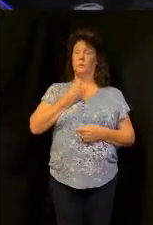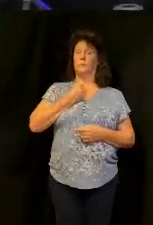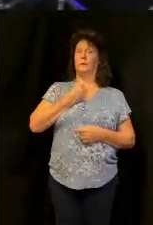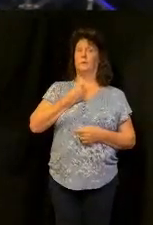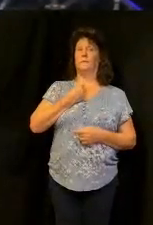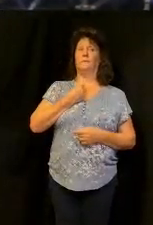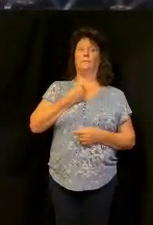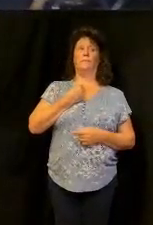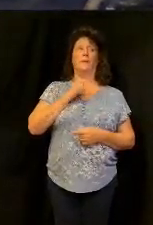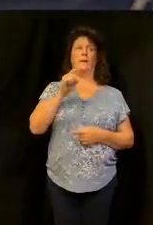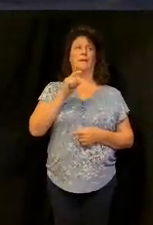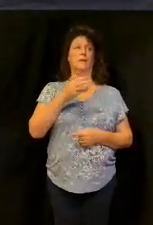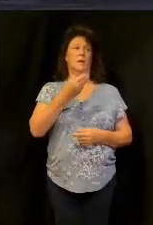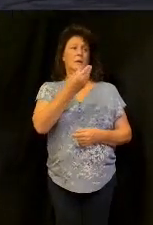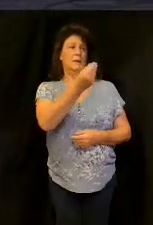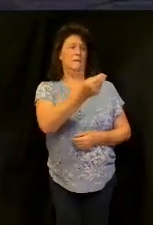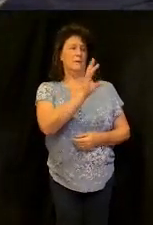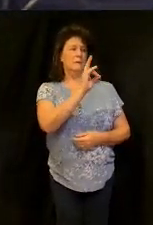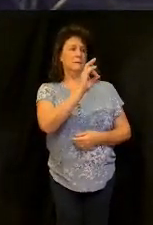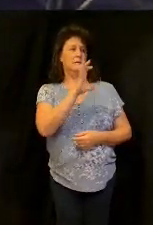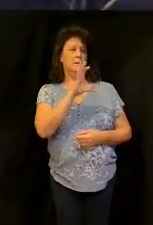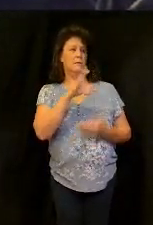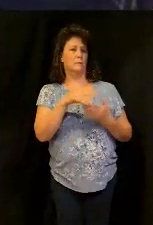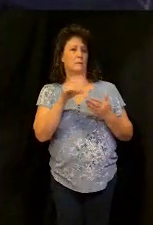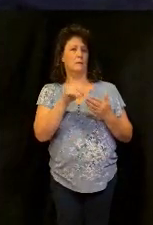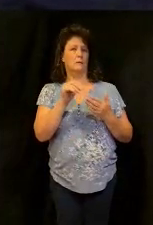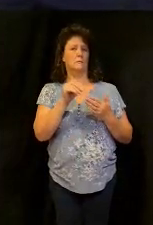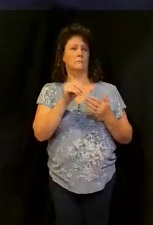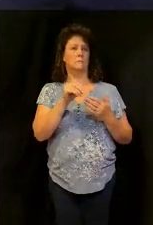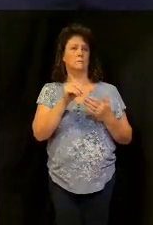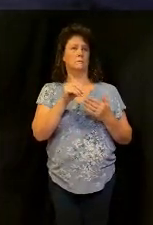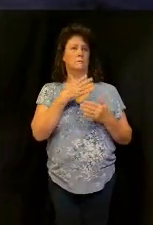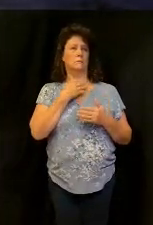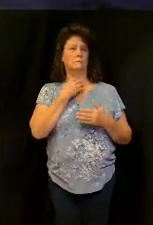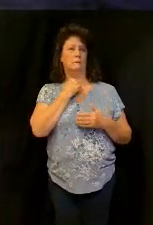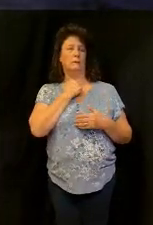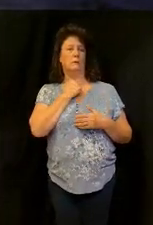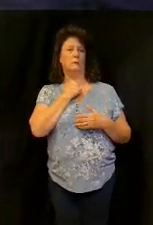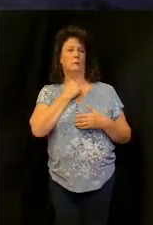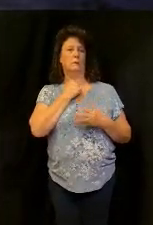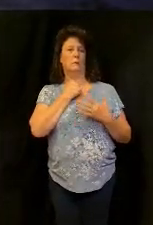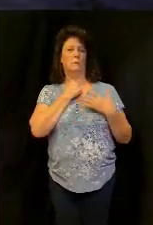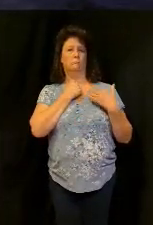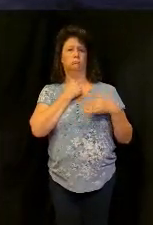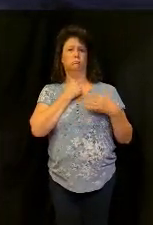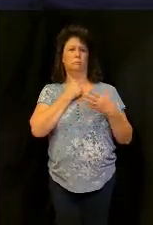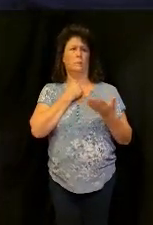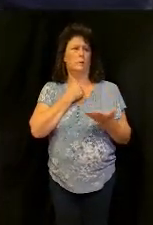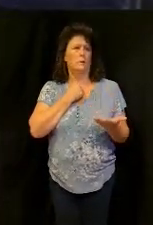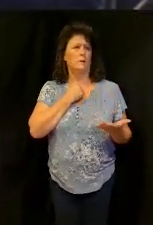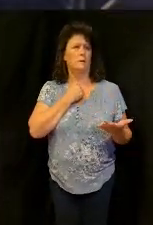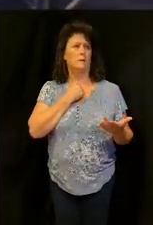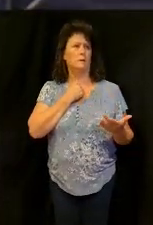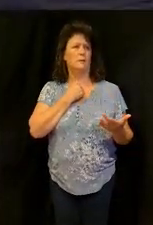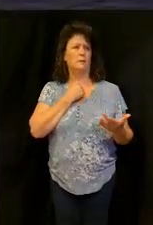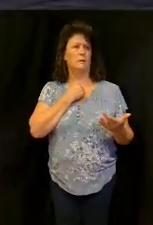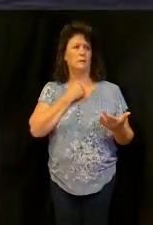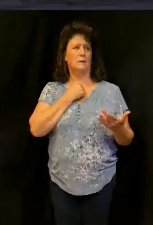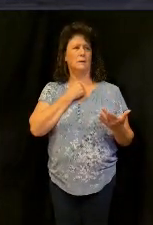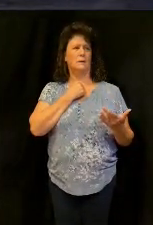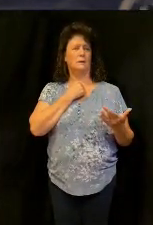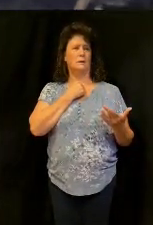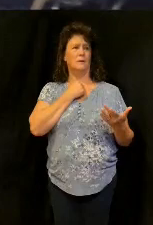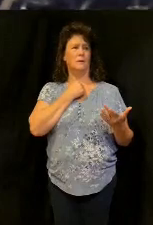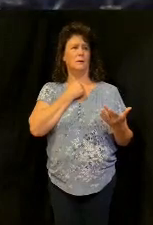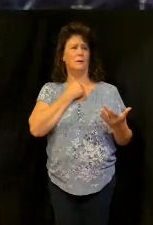i need to give you seven hundred dollars i said what buddy you know so my gratitude would be this you